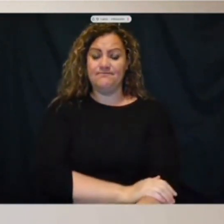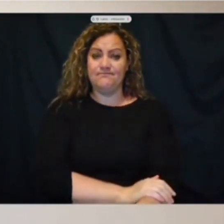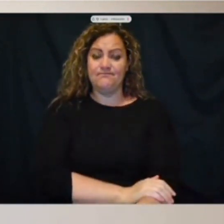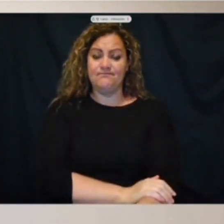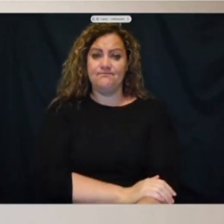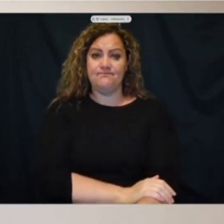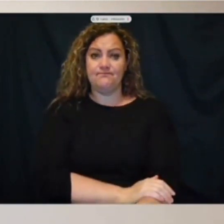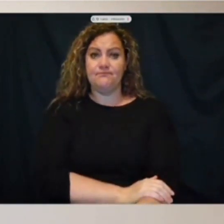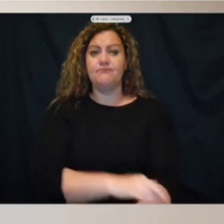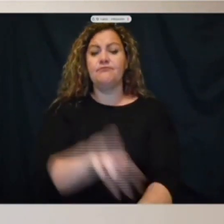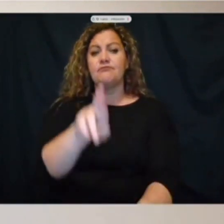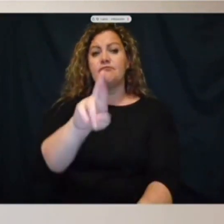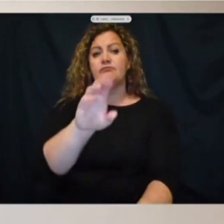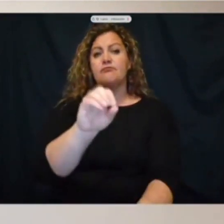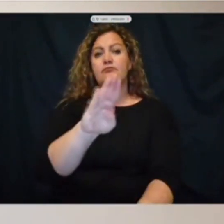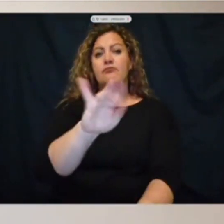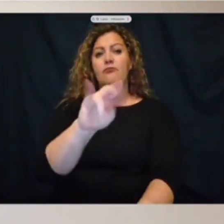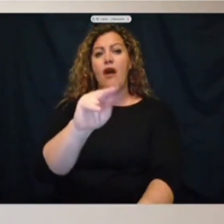Okay, Robin Cannon with Fox.